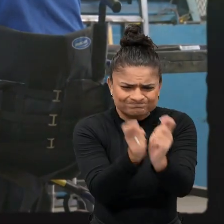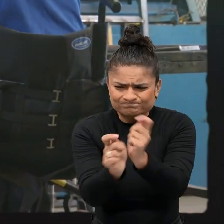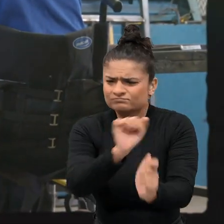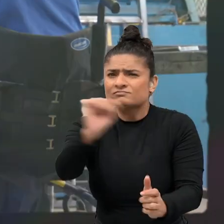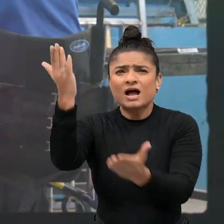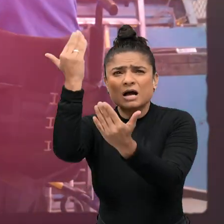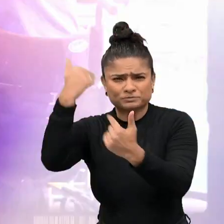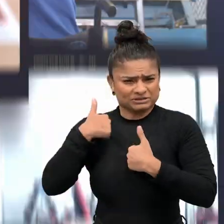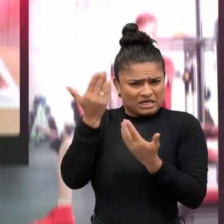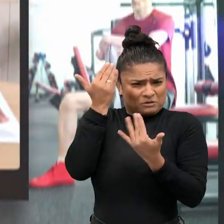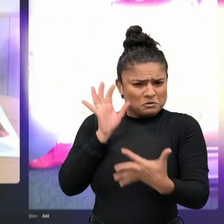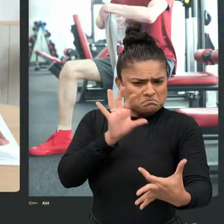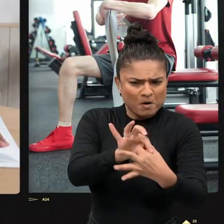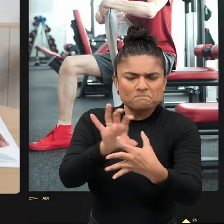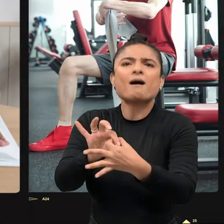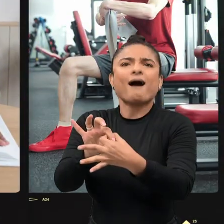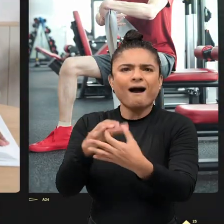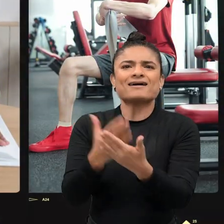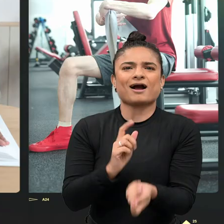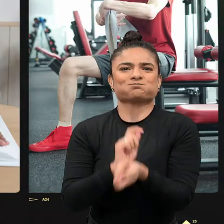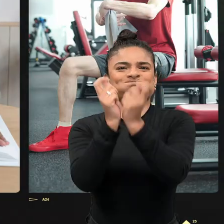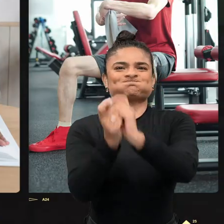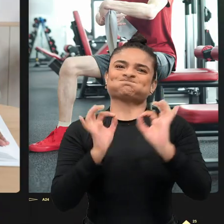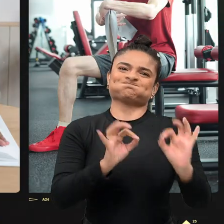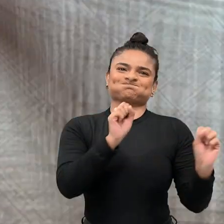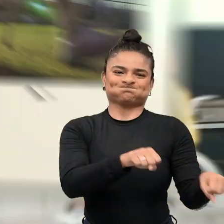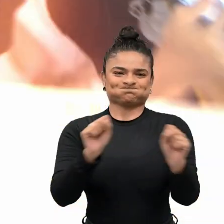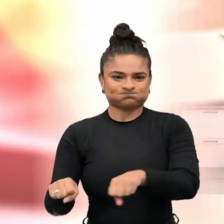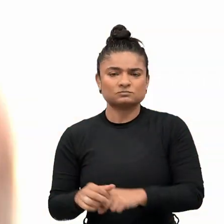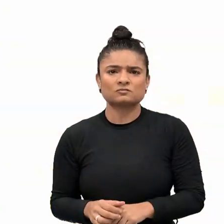expectations from seeing inability to expecting ability.